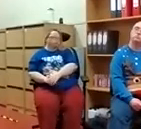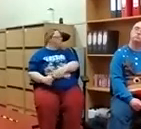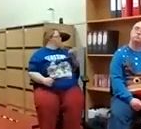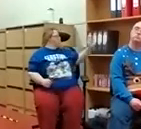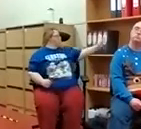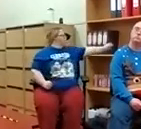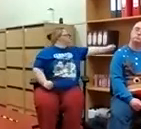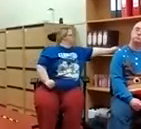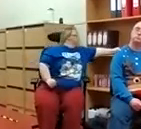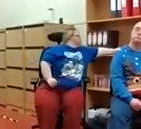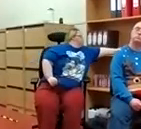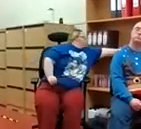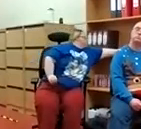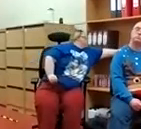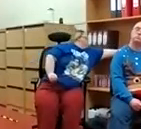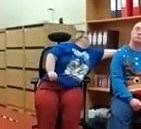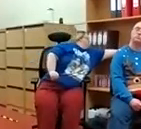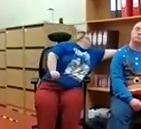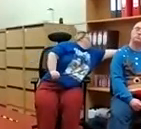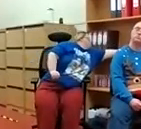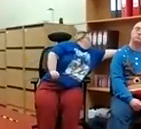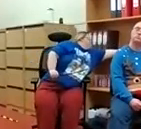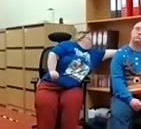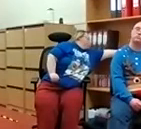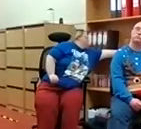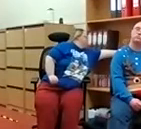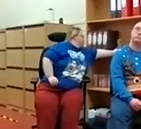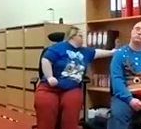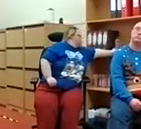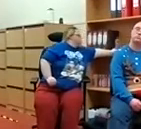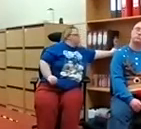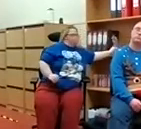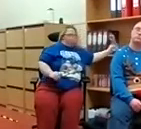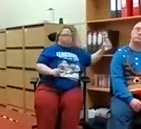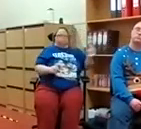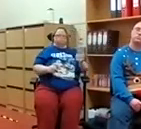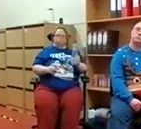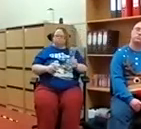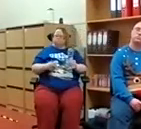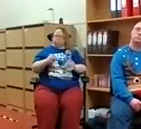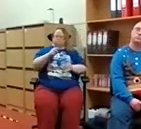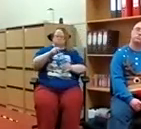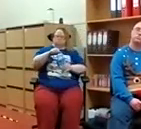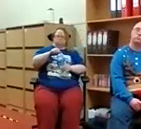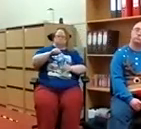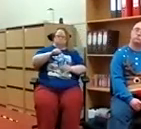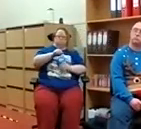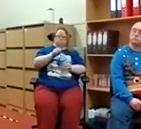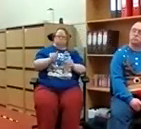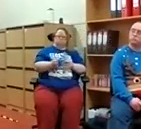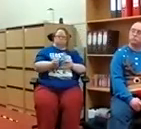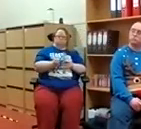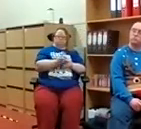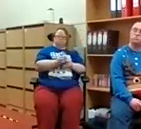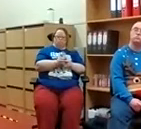all right i came home from limerick and uh my brothers picked me up and traveling and then when i